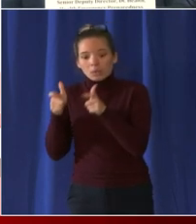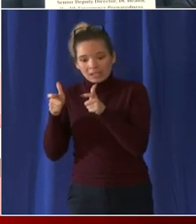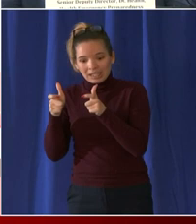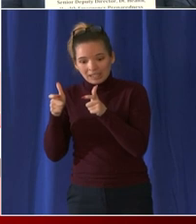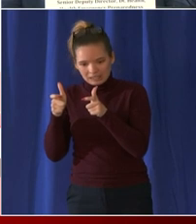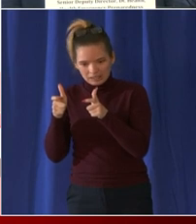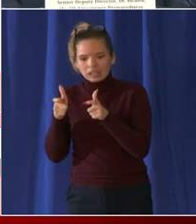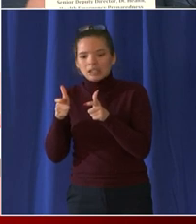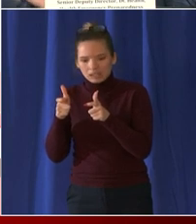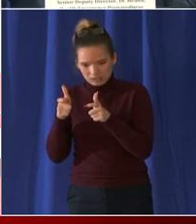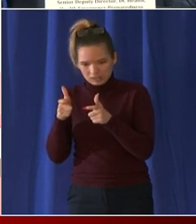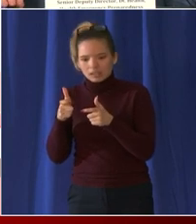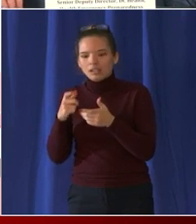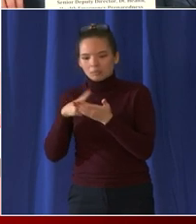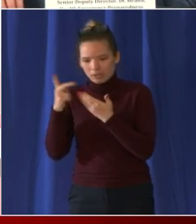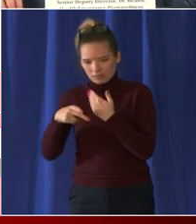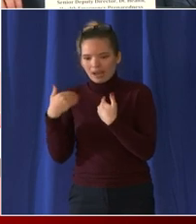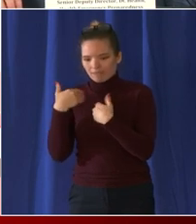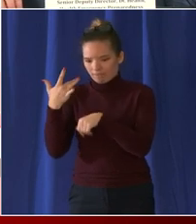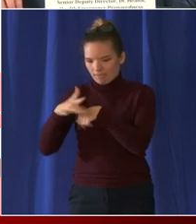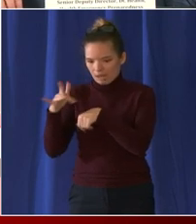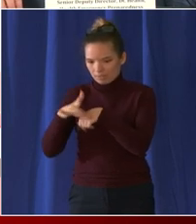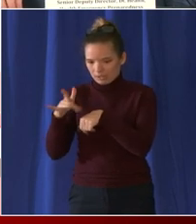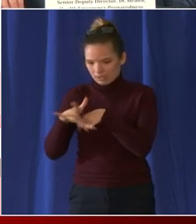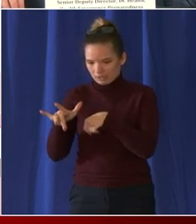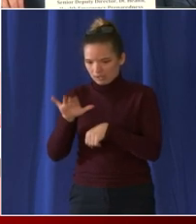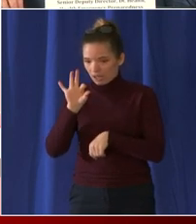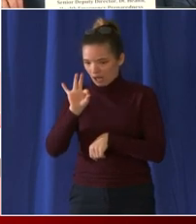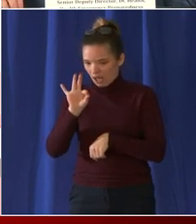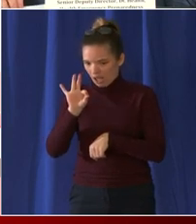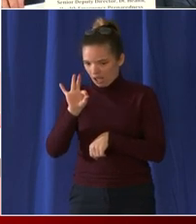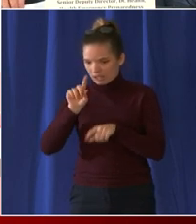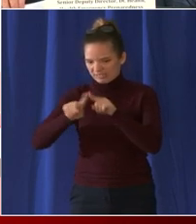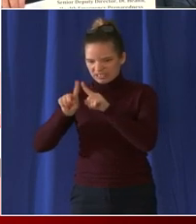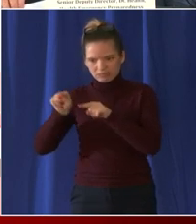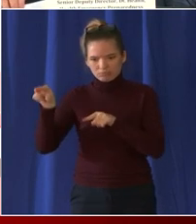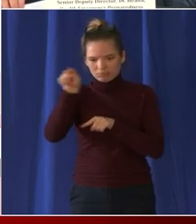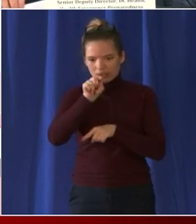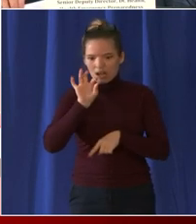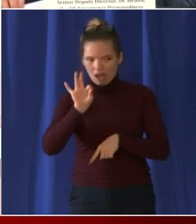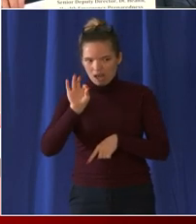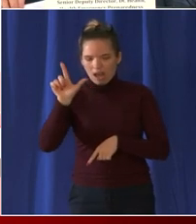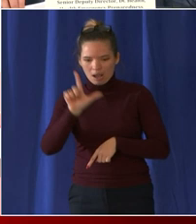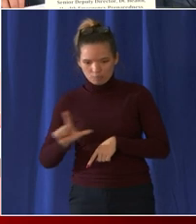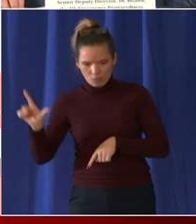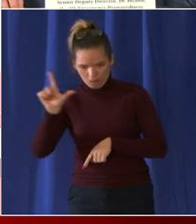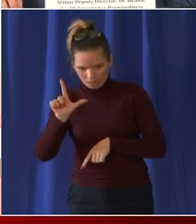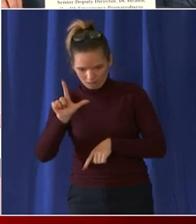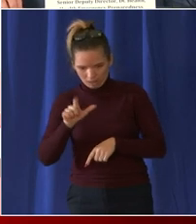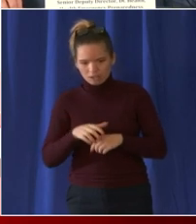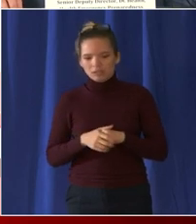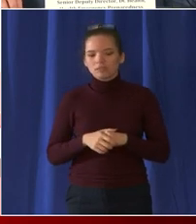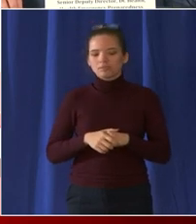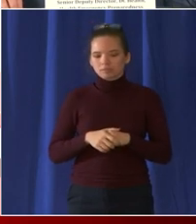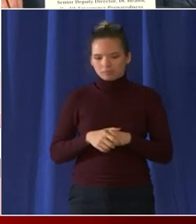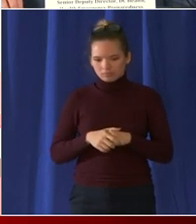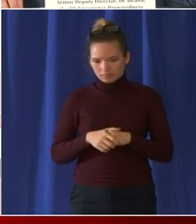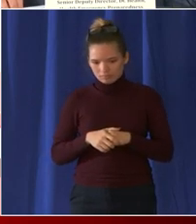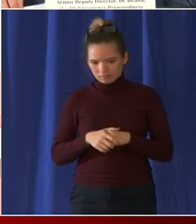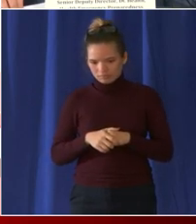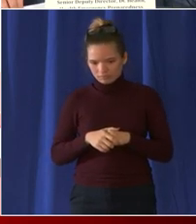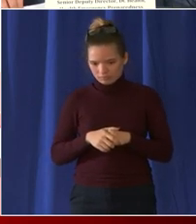nine different libraries as of today we've given out a quarter million rapid antigen tests since we started that program